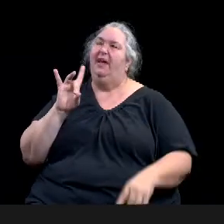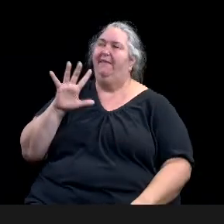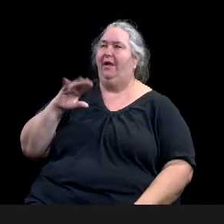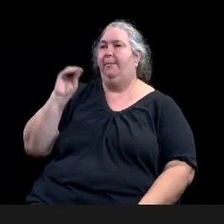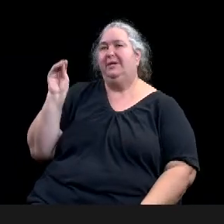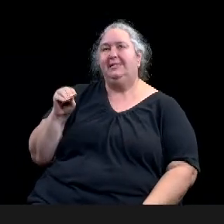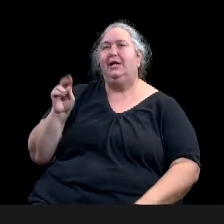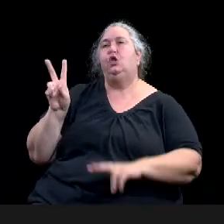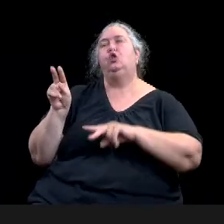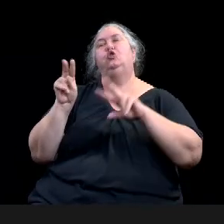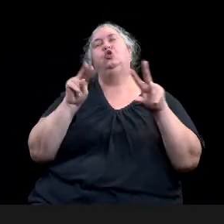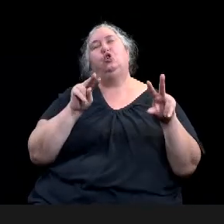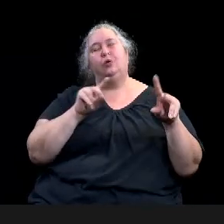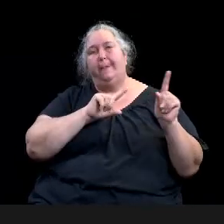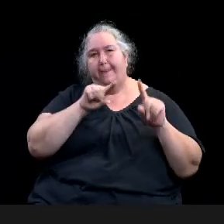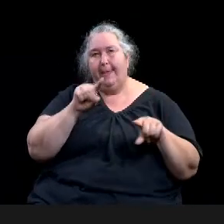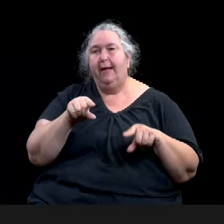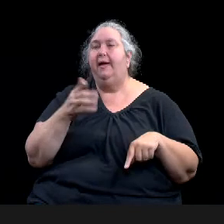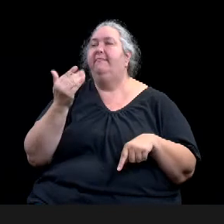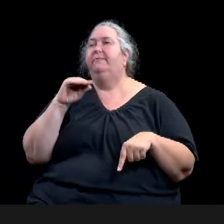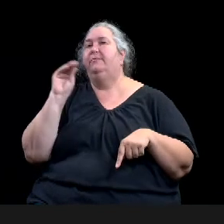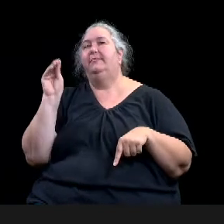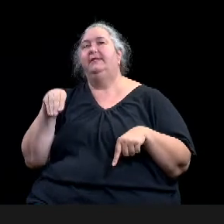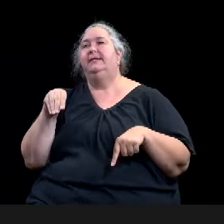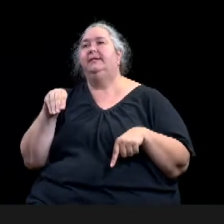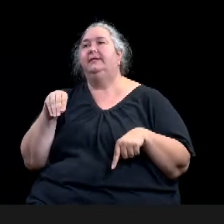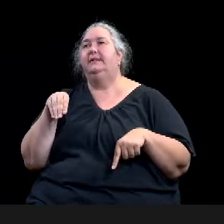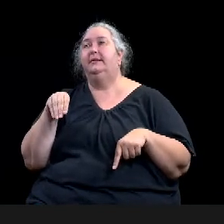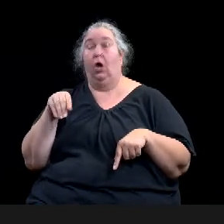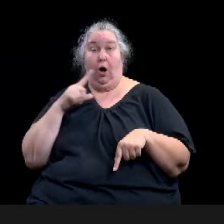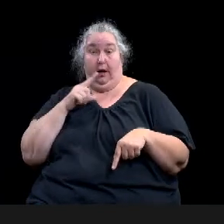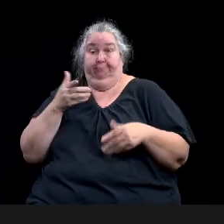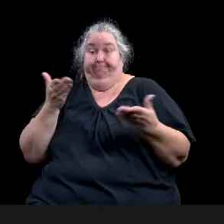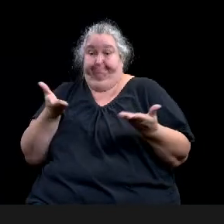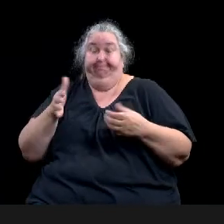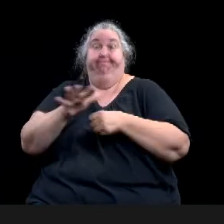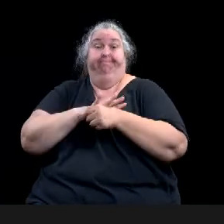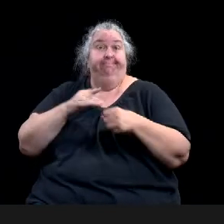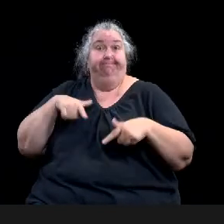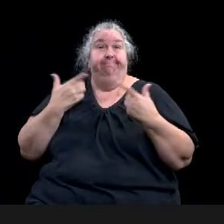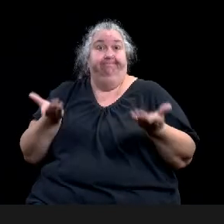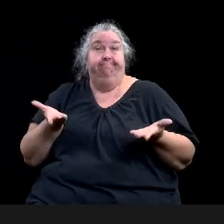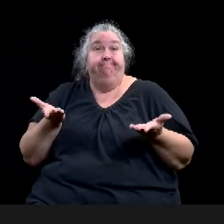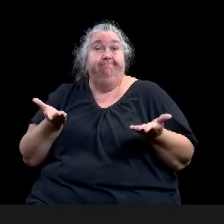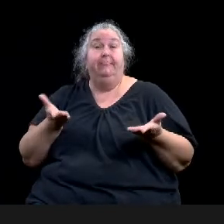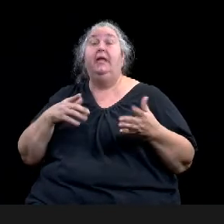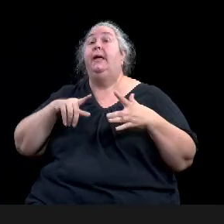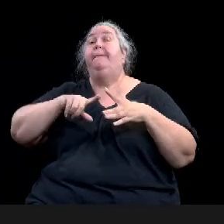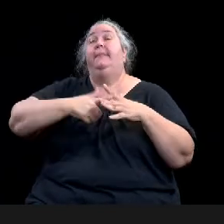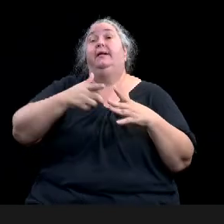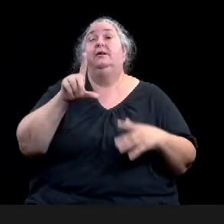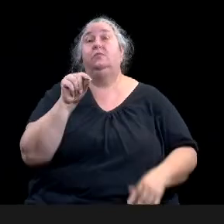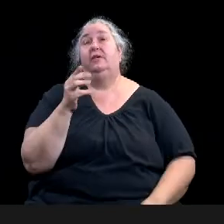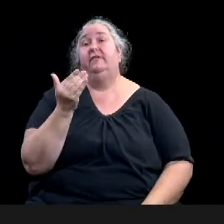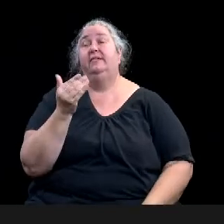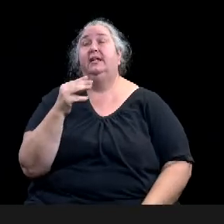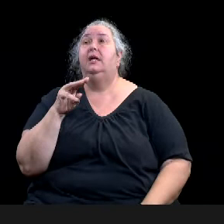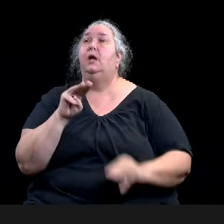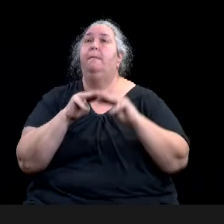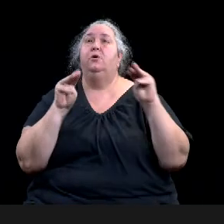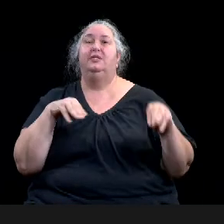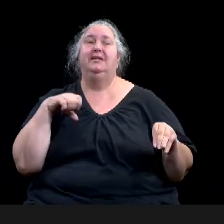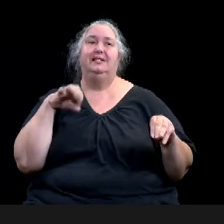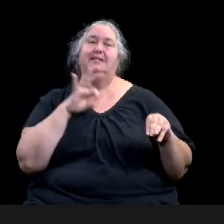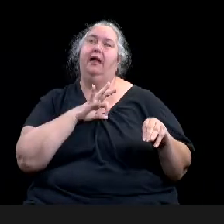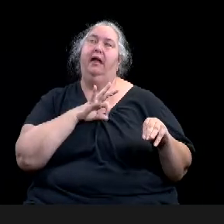museum staff with their initiatives and the popularity of the commercial magnolia market increased attendance by